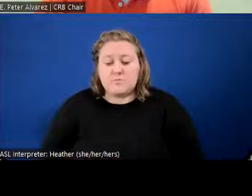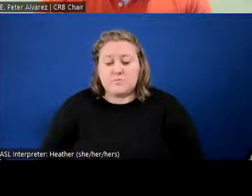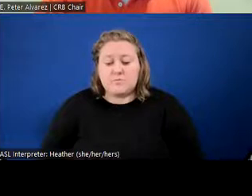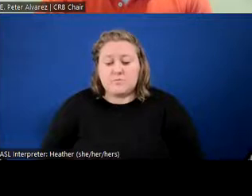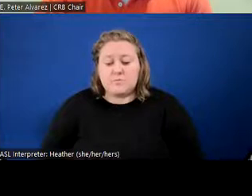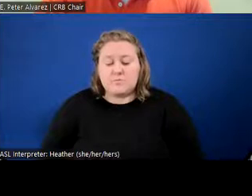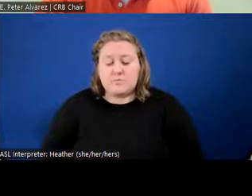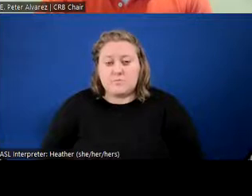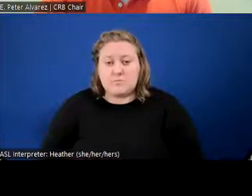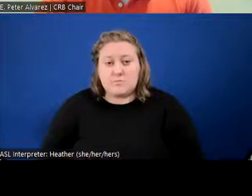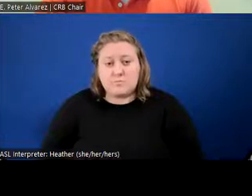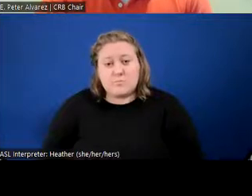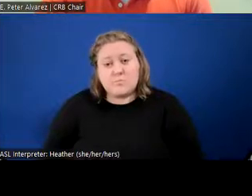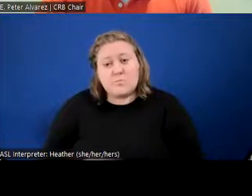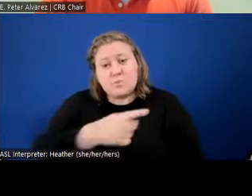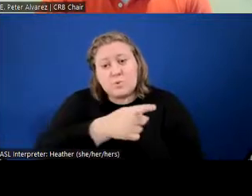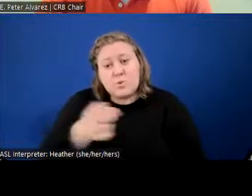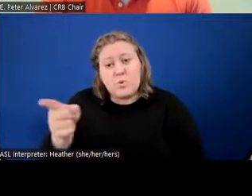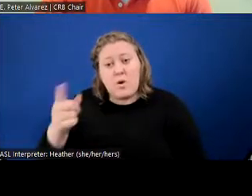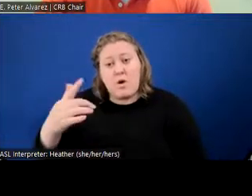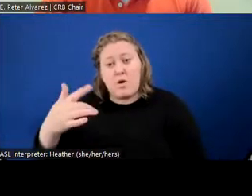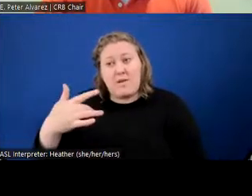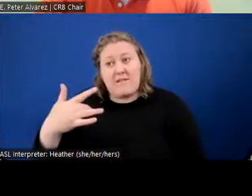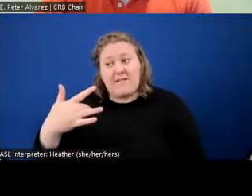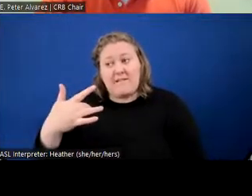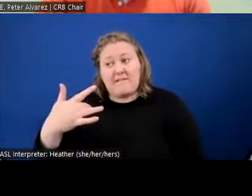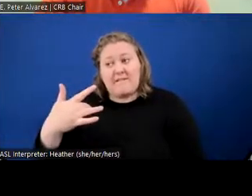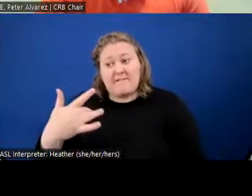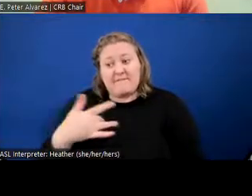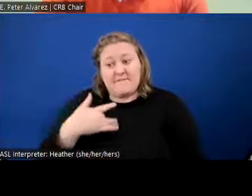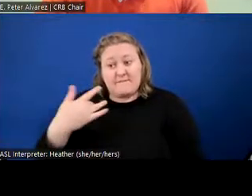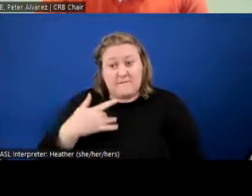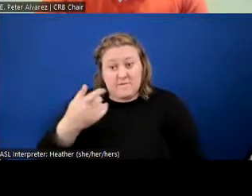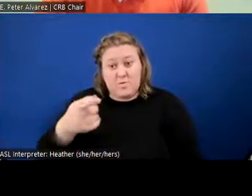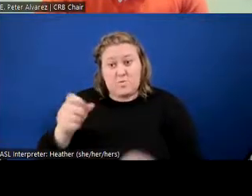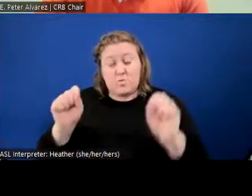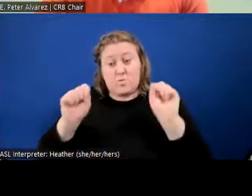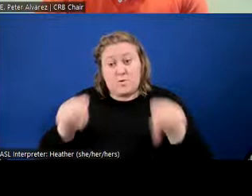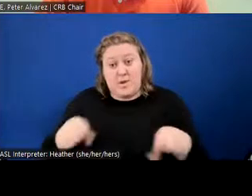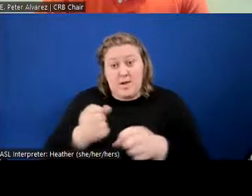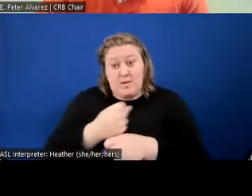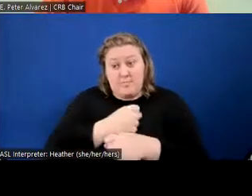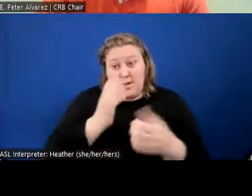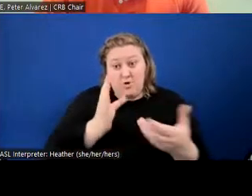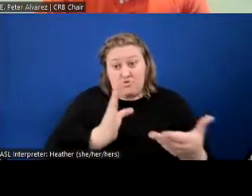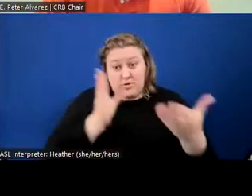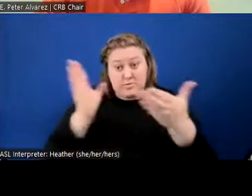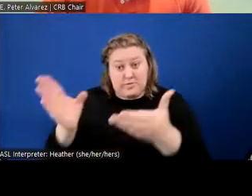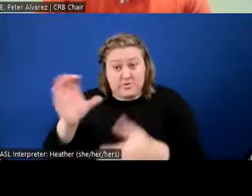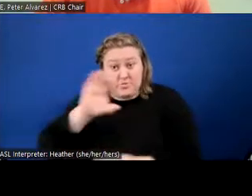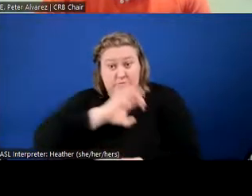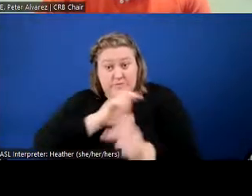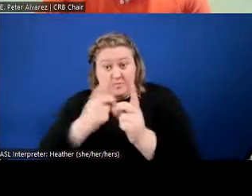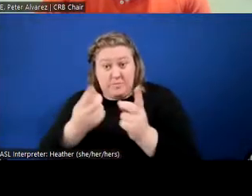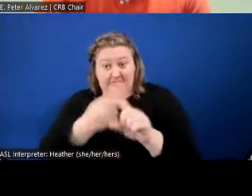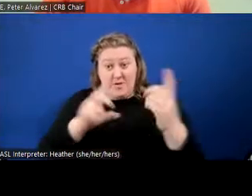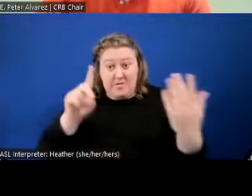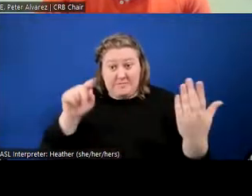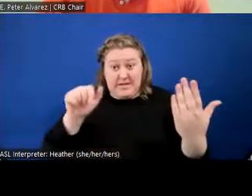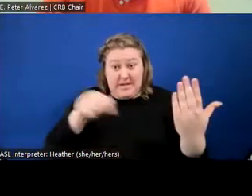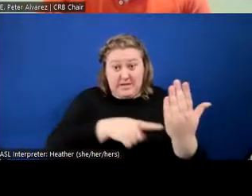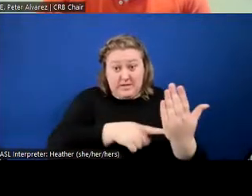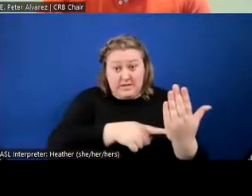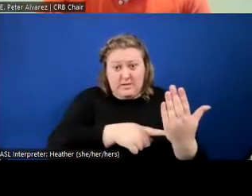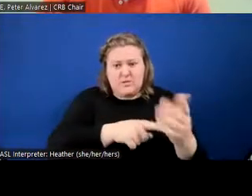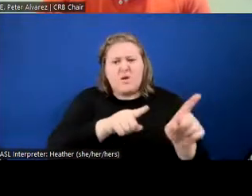the ability to make recommendations to the police department based on these data? Or is it a situation and also who